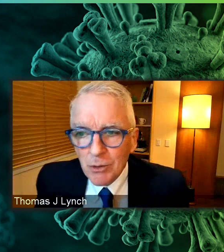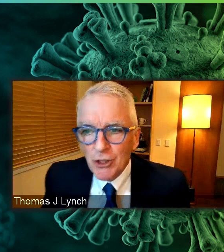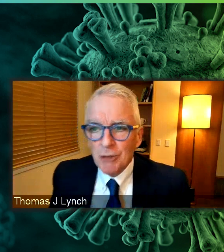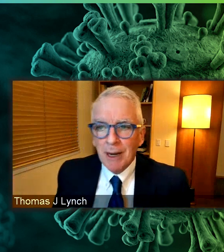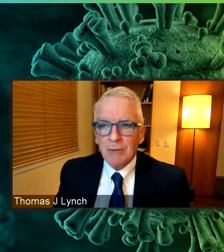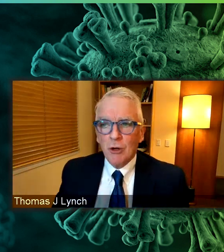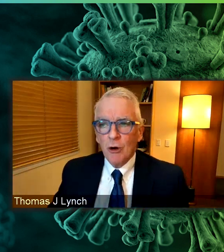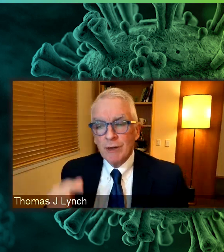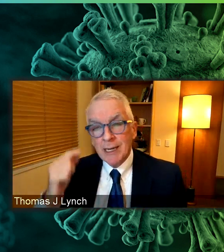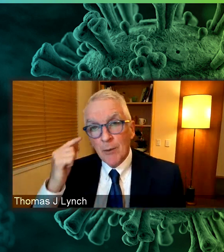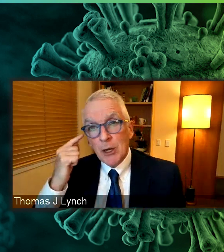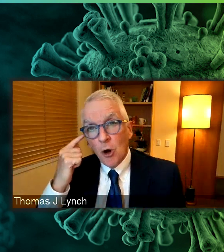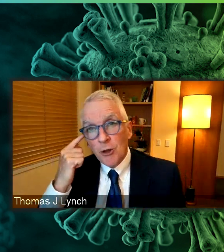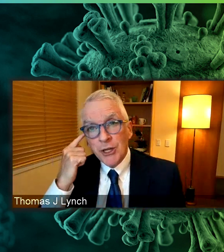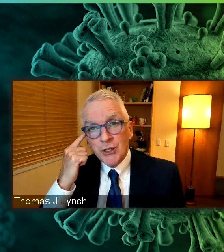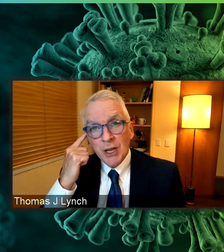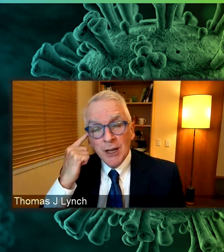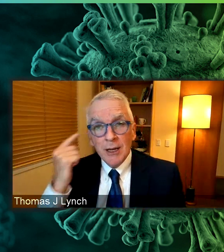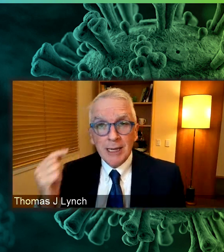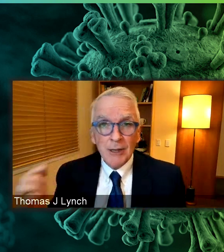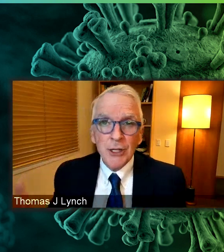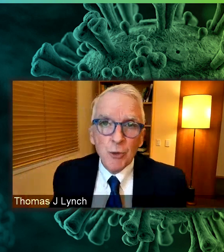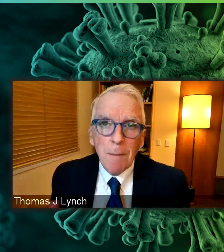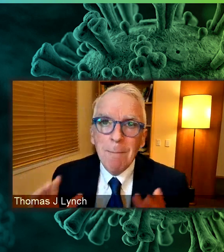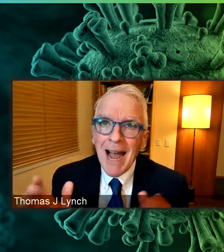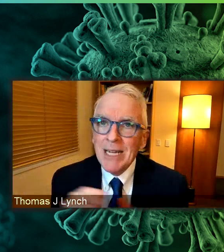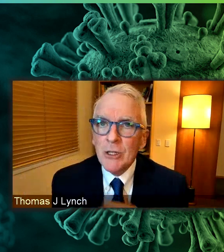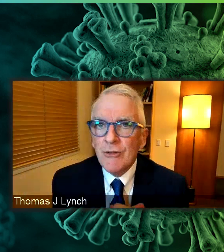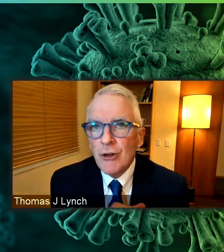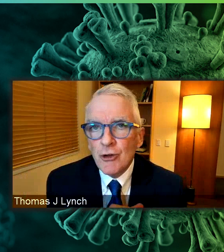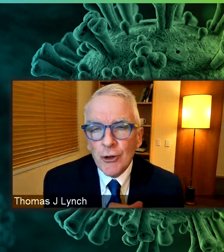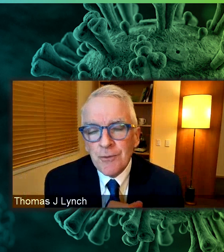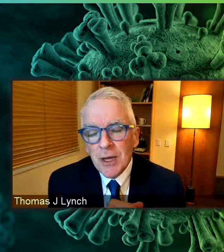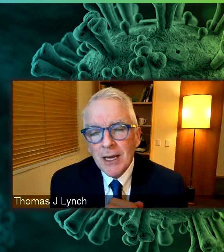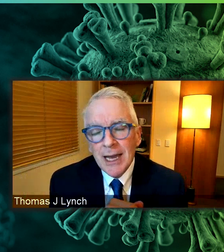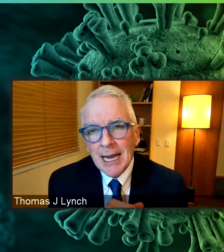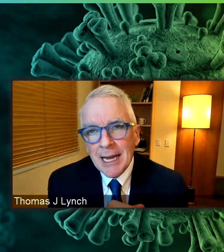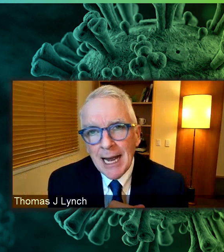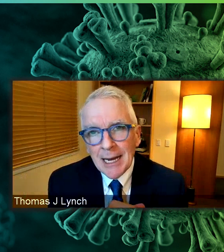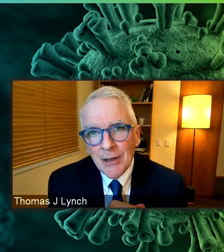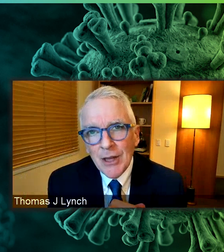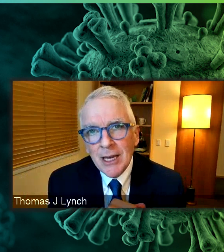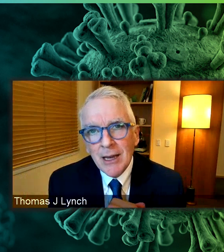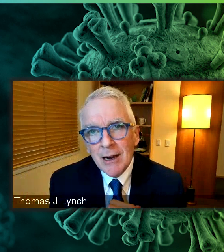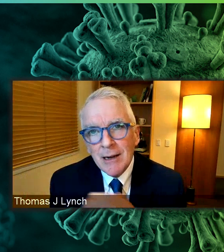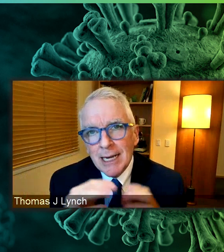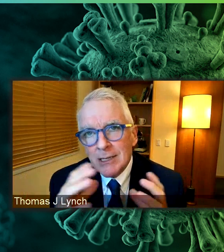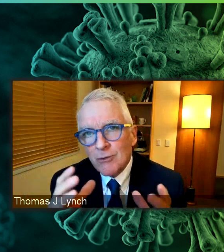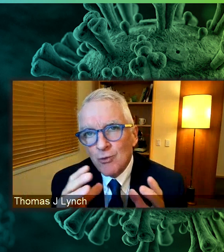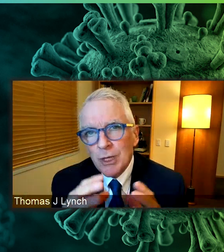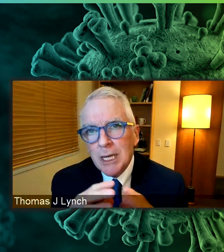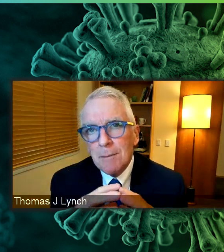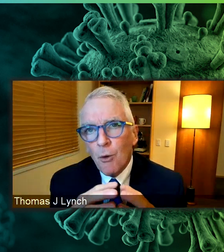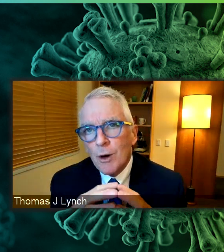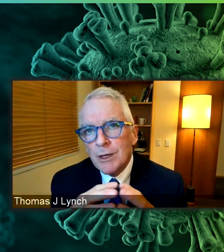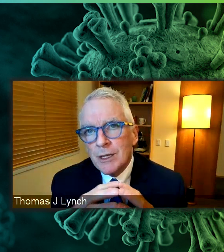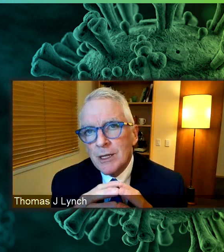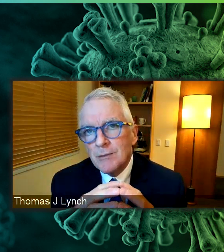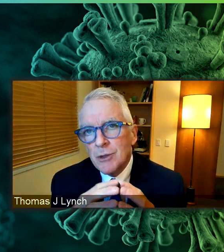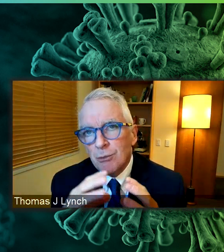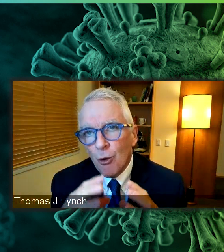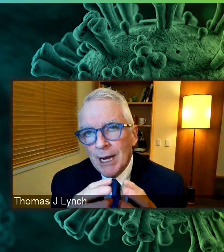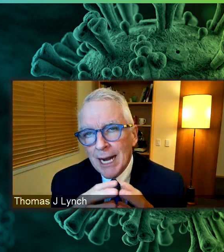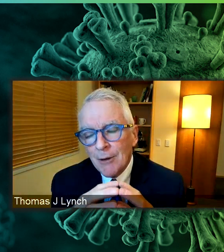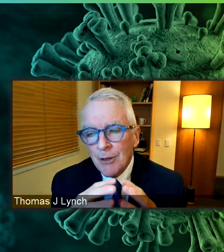topic, which is about COVID. Now, titled this one, Back to the Future. And I think it's really important